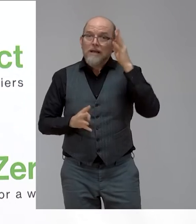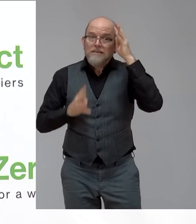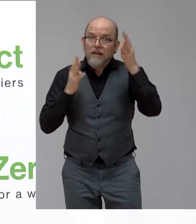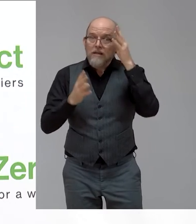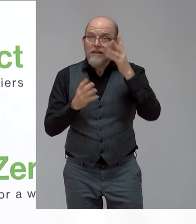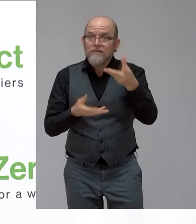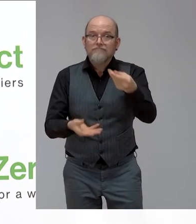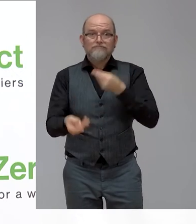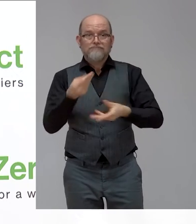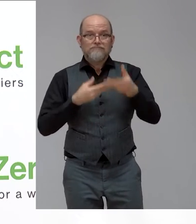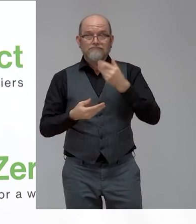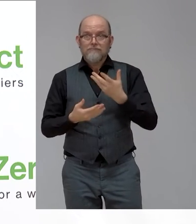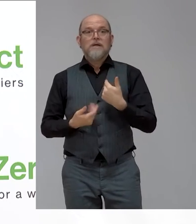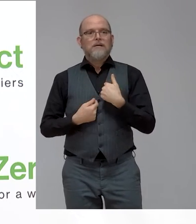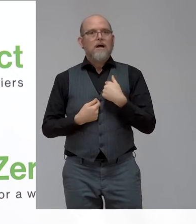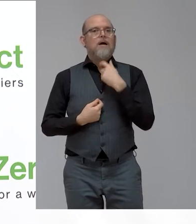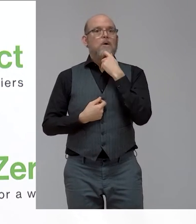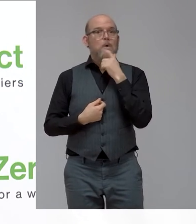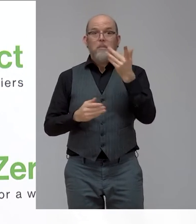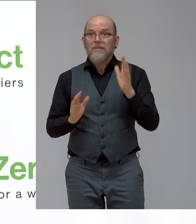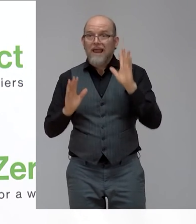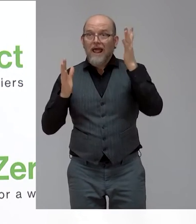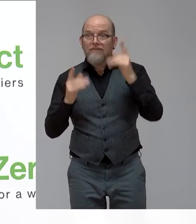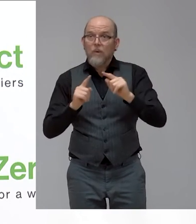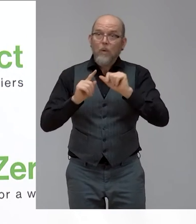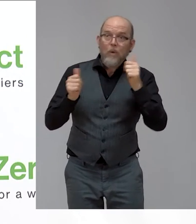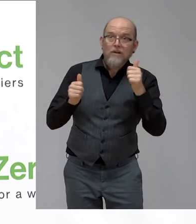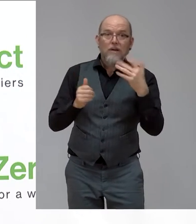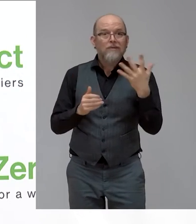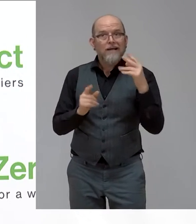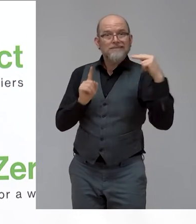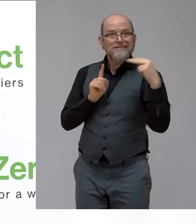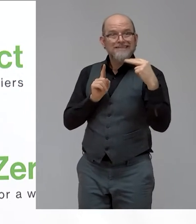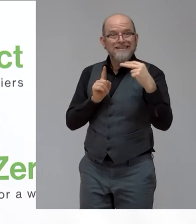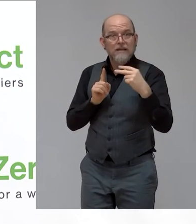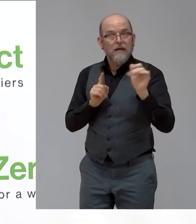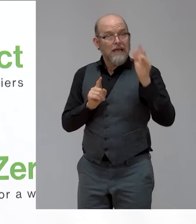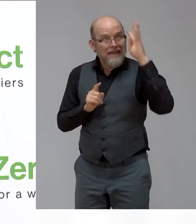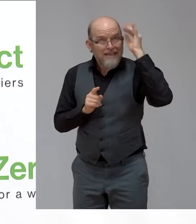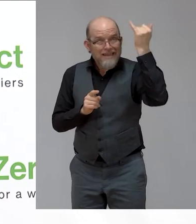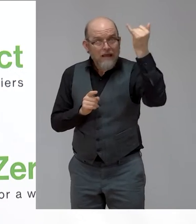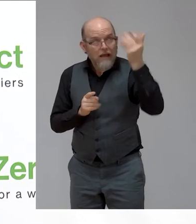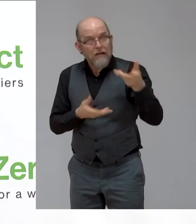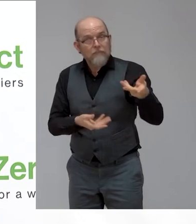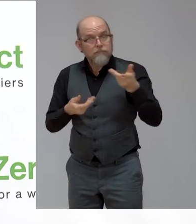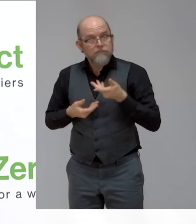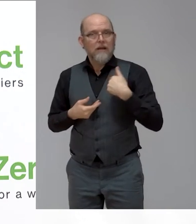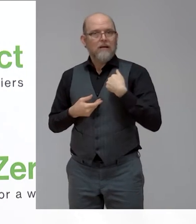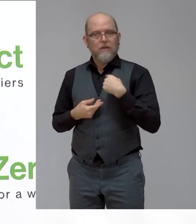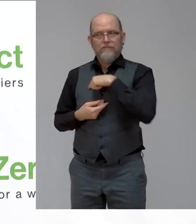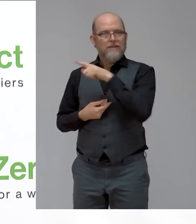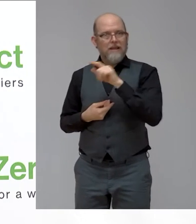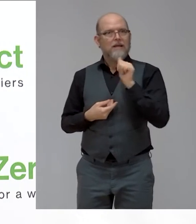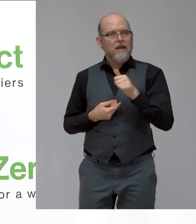people who see life differently, from people who have experienced things in a very different way. And this is something we are